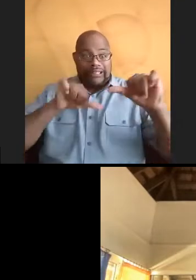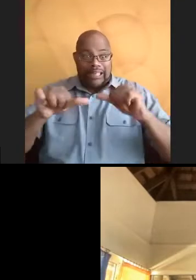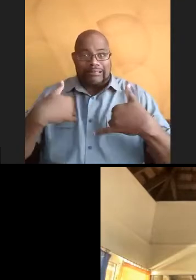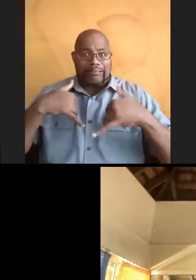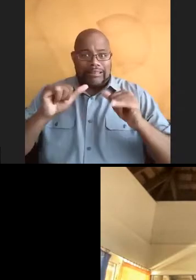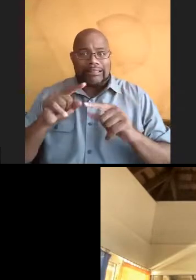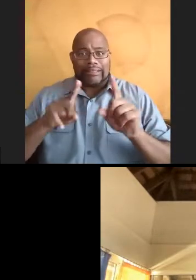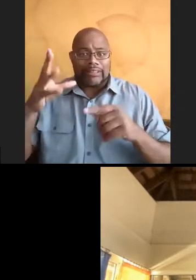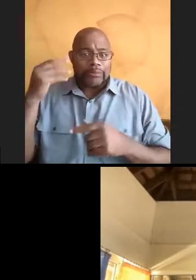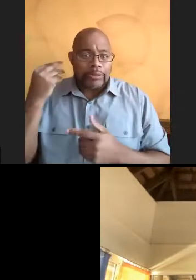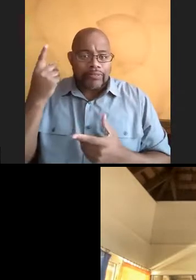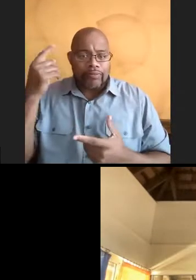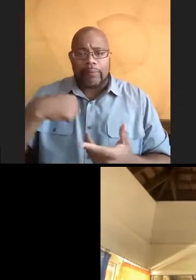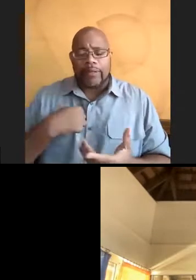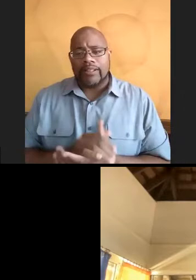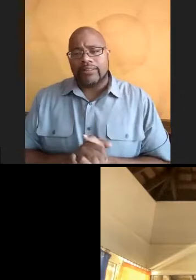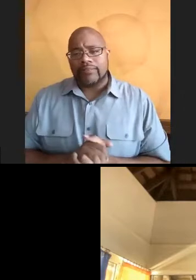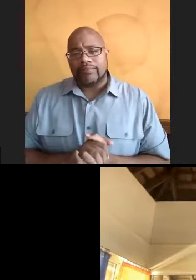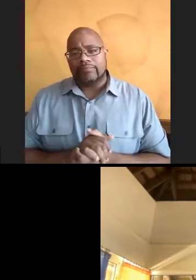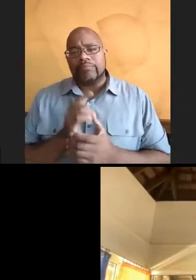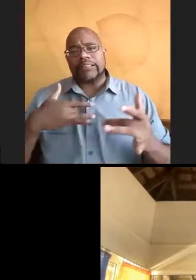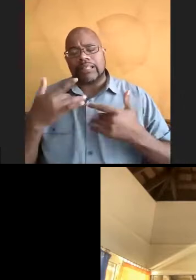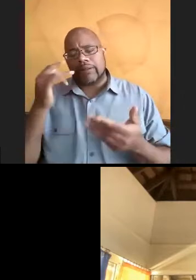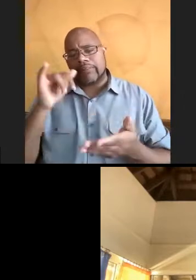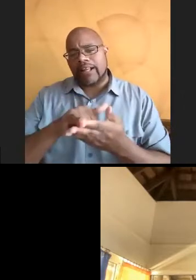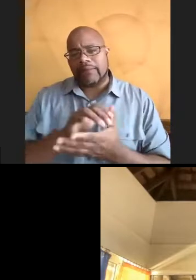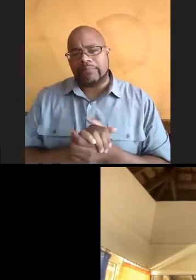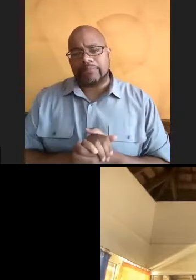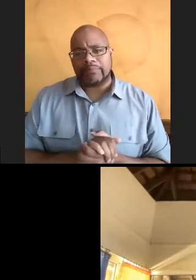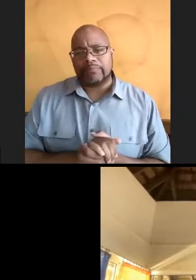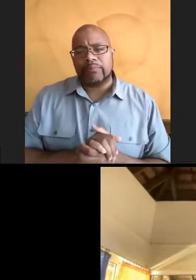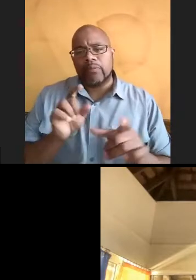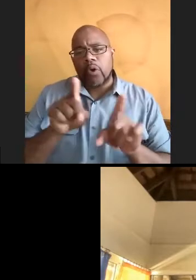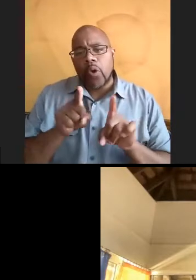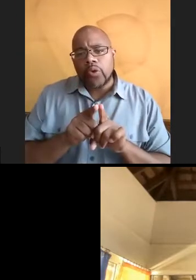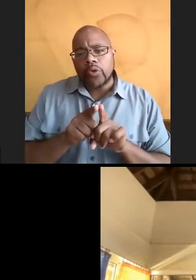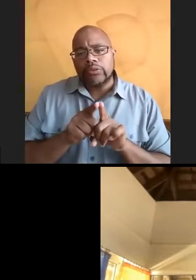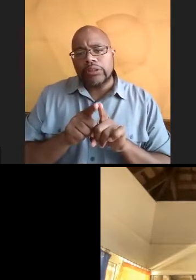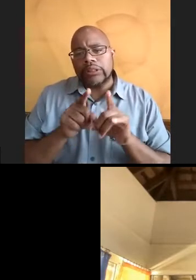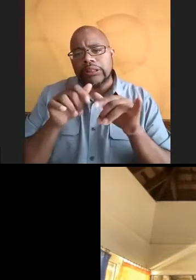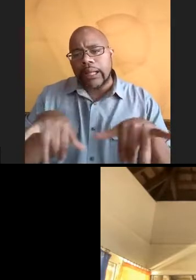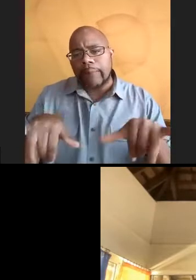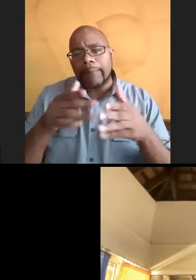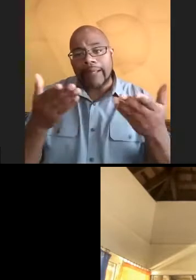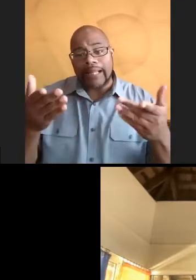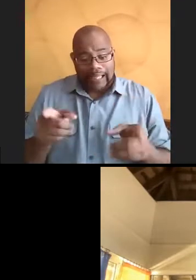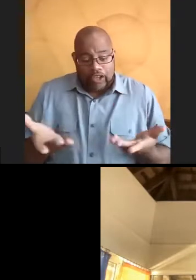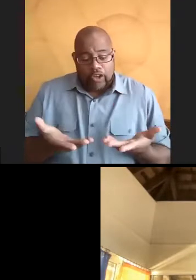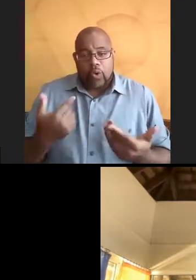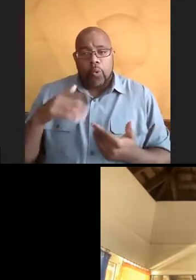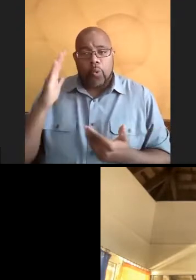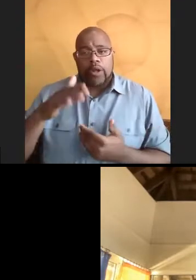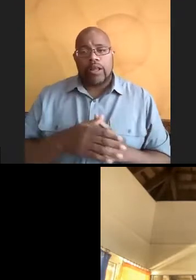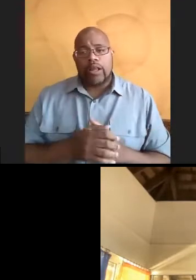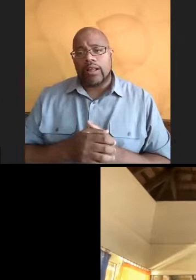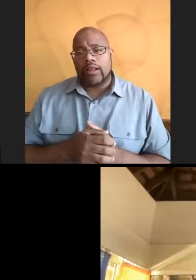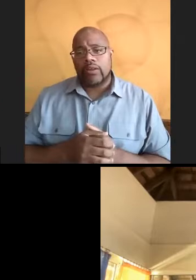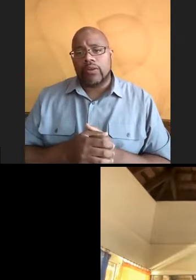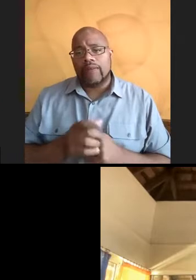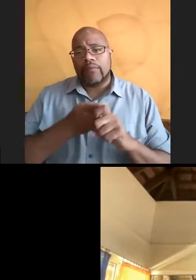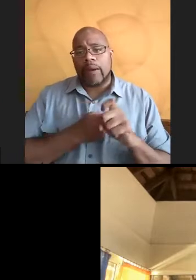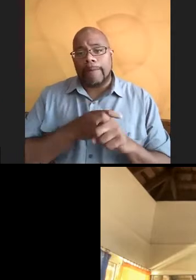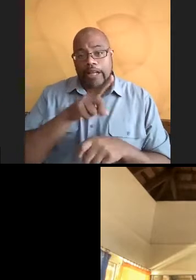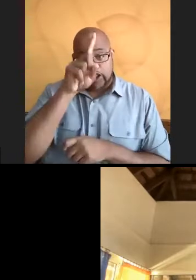which I'm so excited about. And also same, same thing here. We're going to be going from Egypt